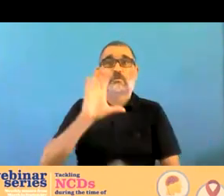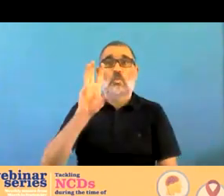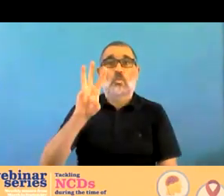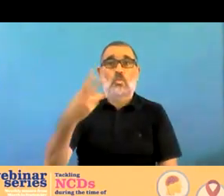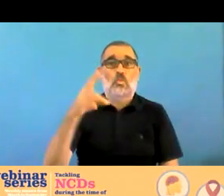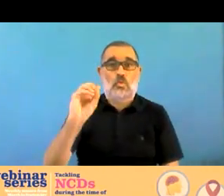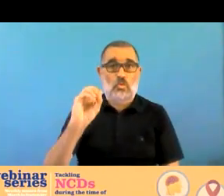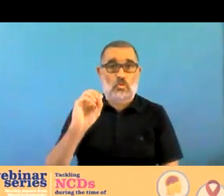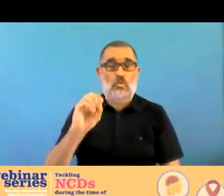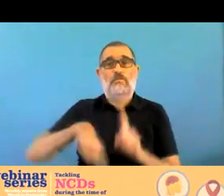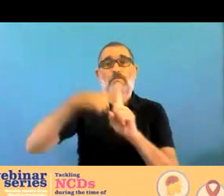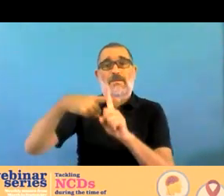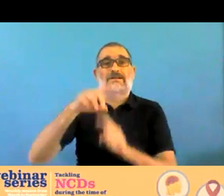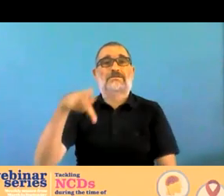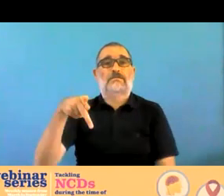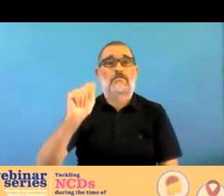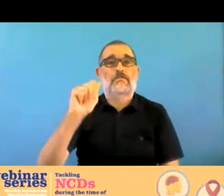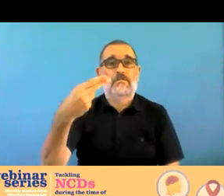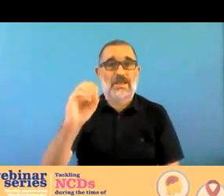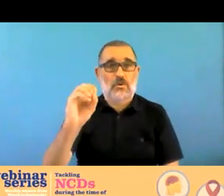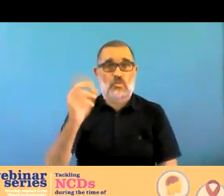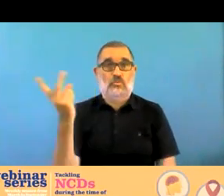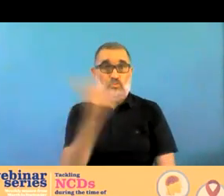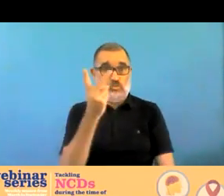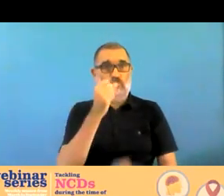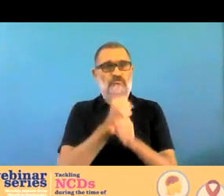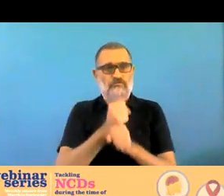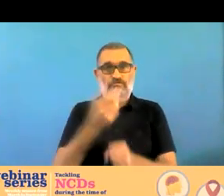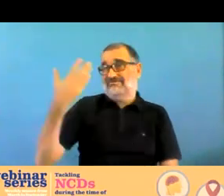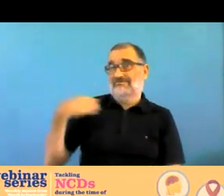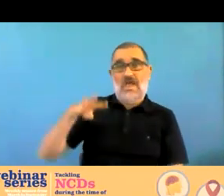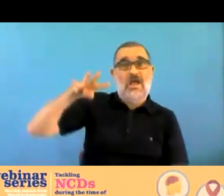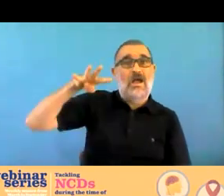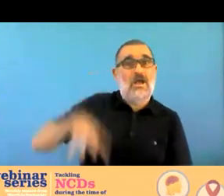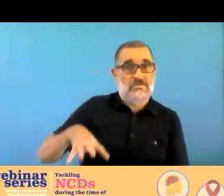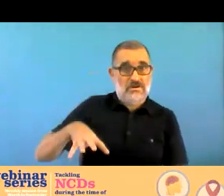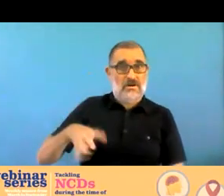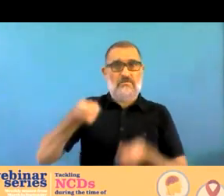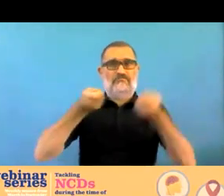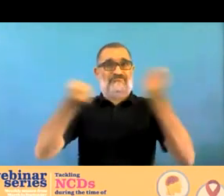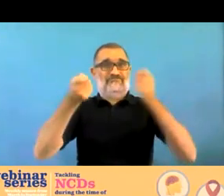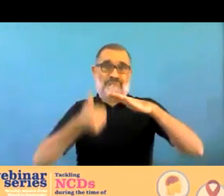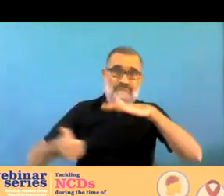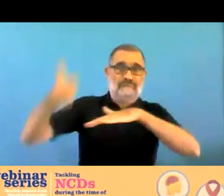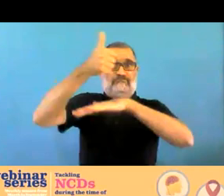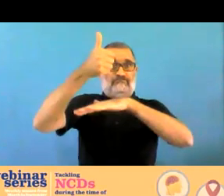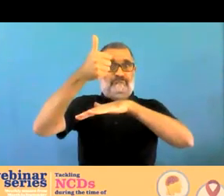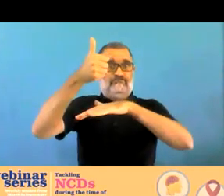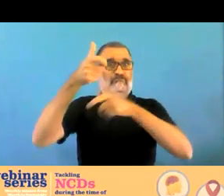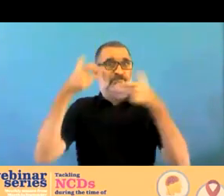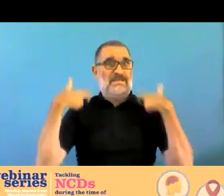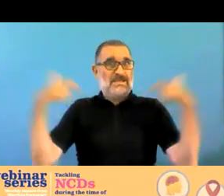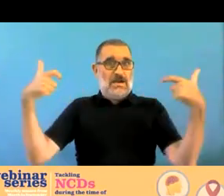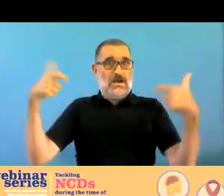director general of who sent a communique to everyone saying it's very important